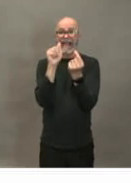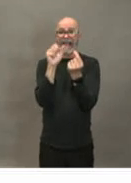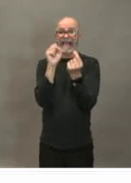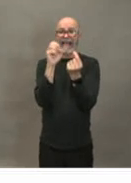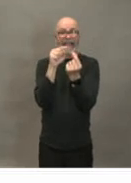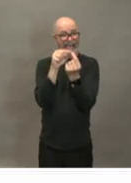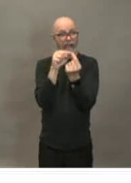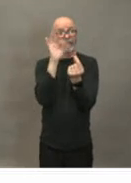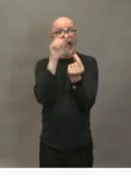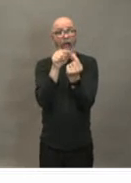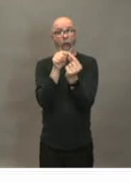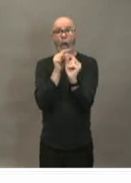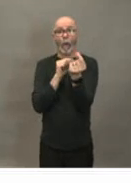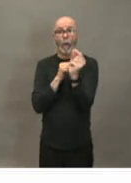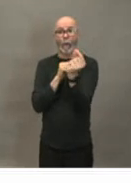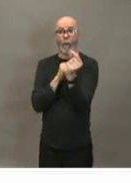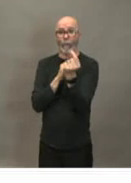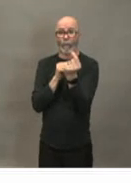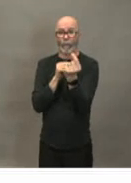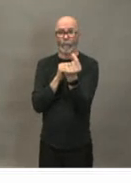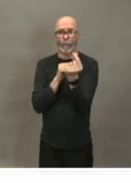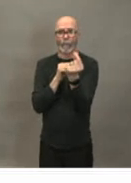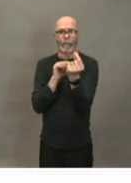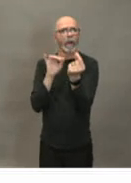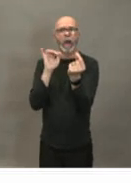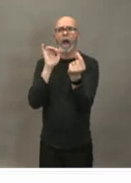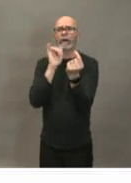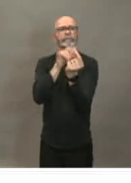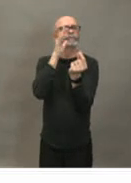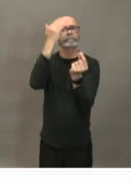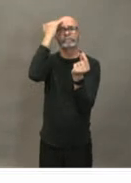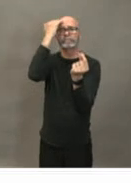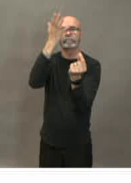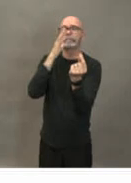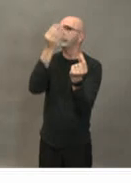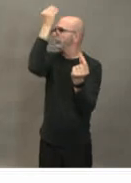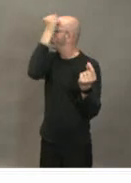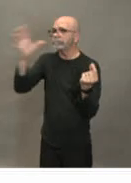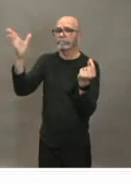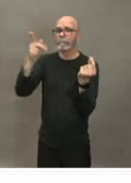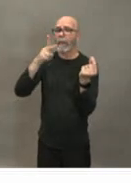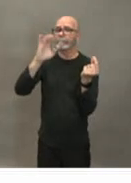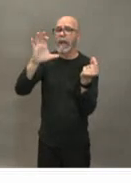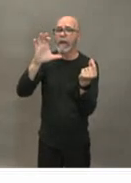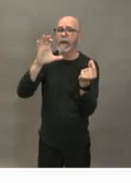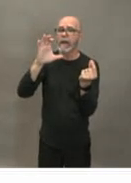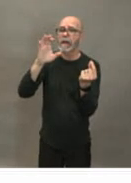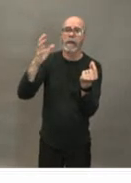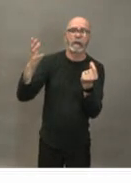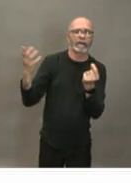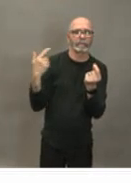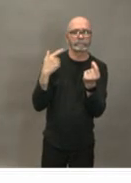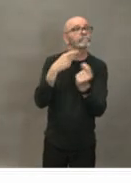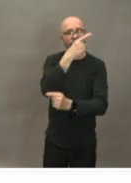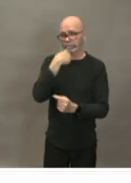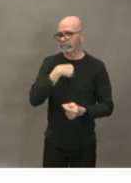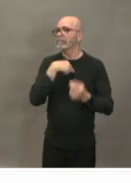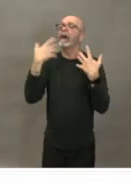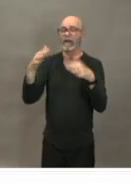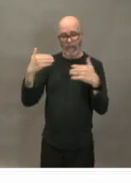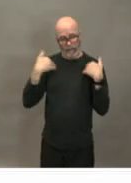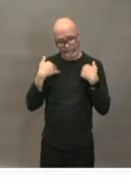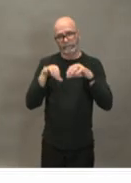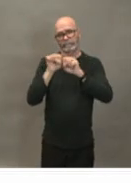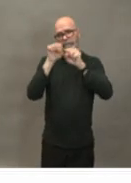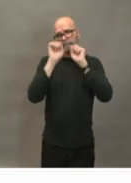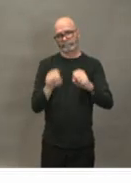and how long after a case is confirmed would you notify the public so we have a system in place so our right now this the